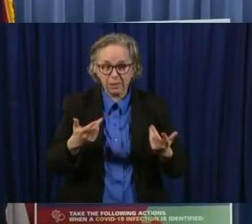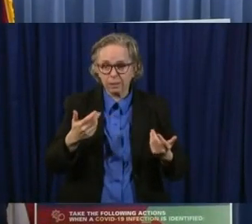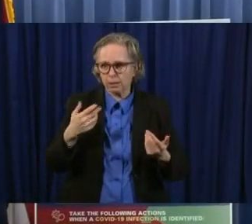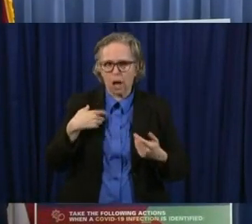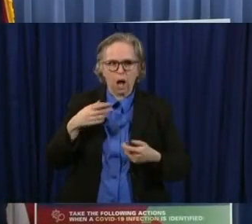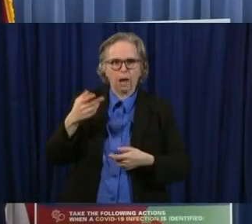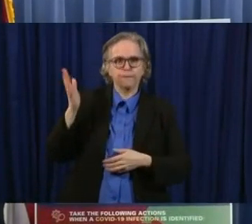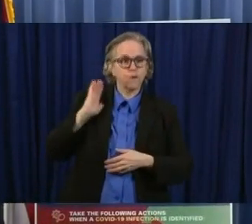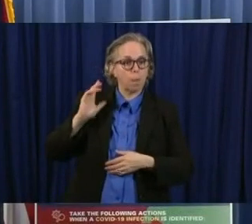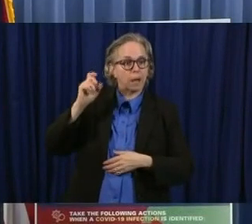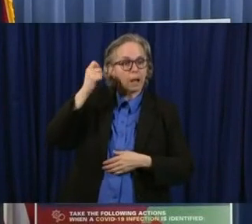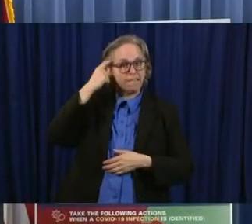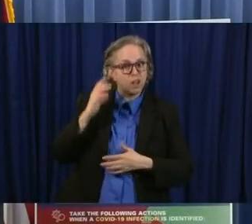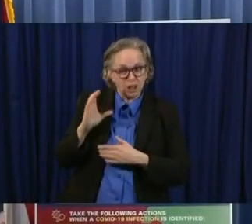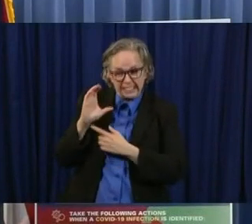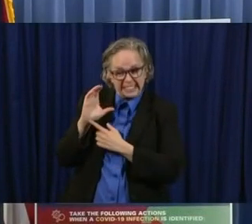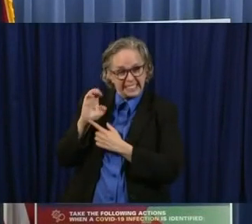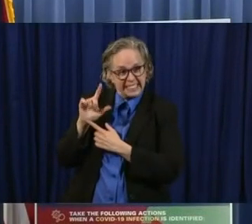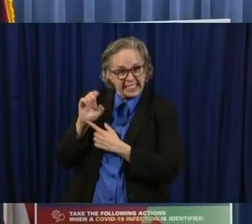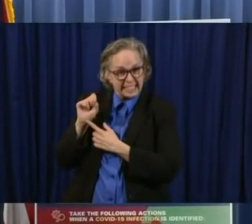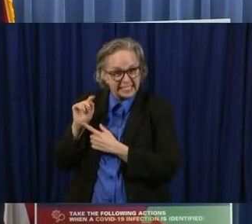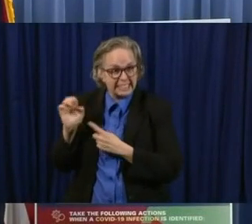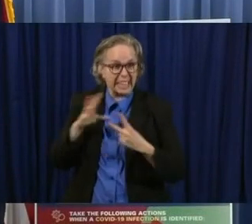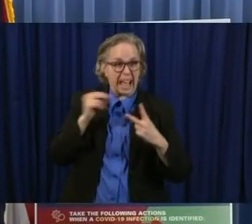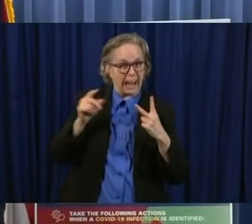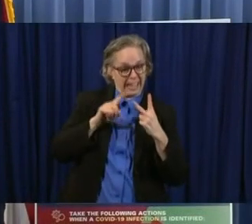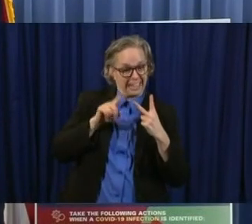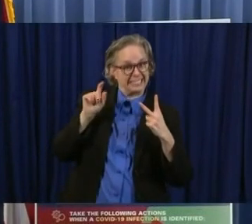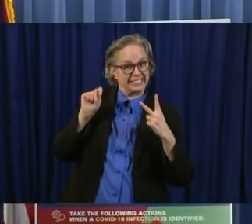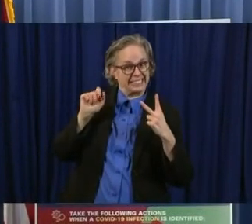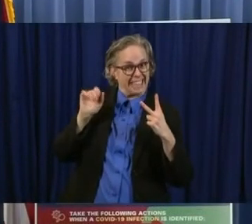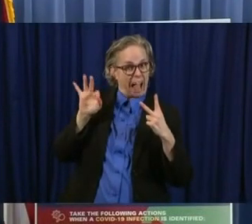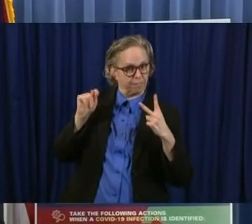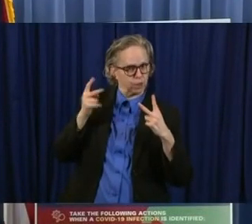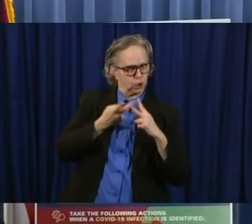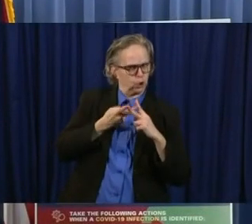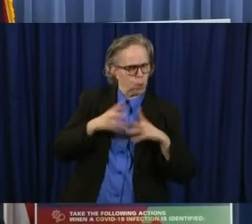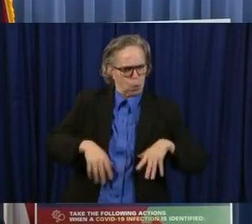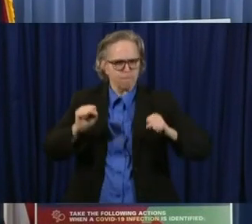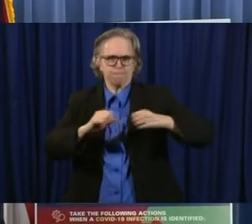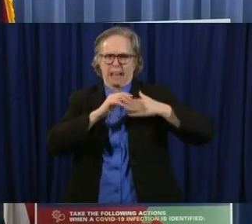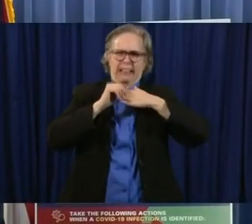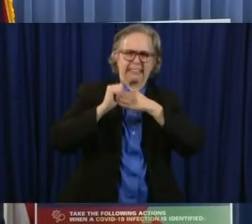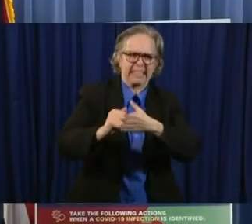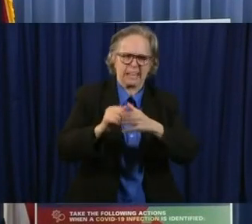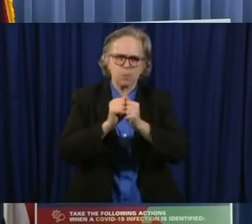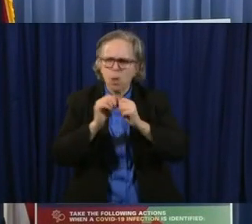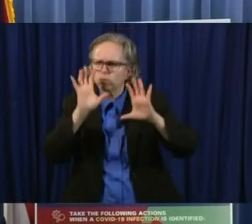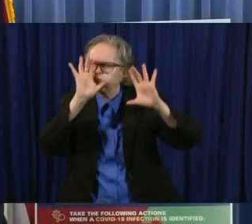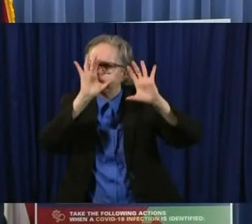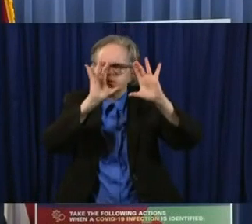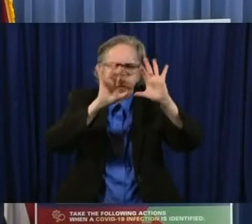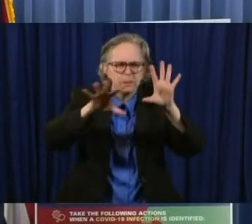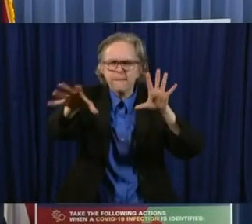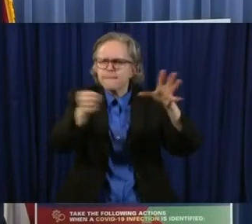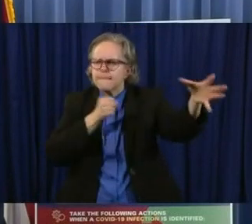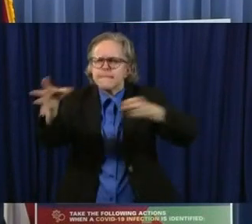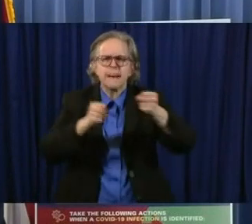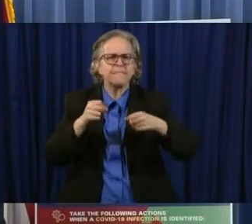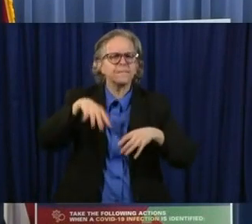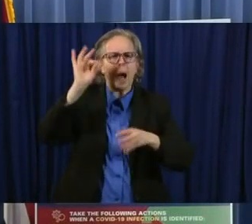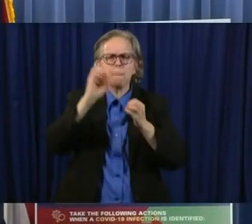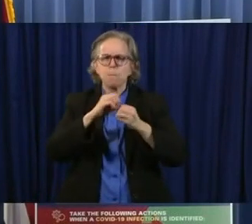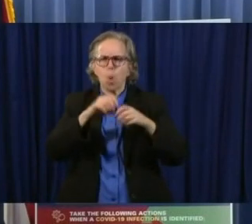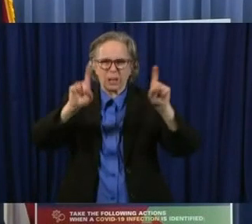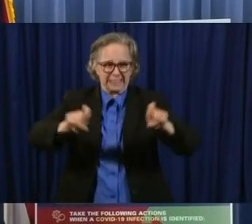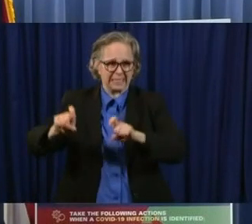They did that. They pulled together with, with, with our team. Uh, we were able to get an agreement with